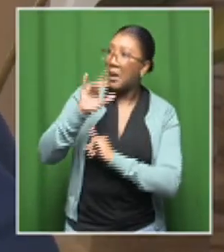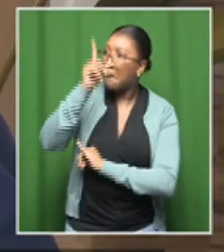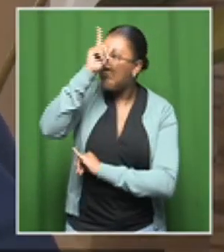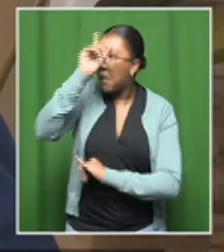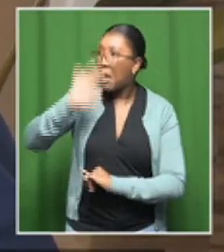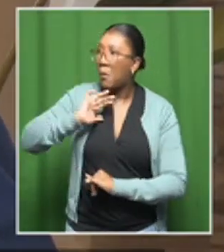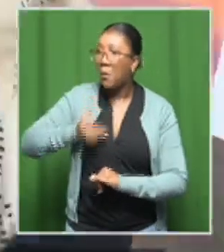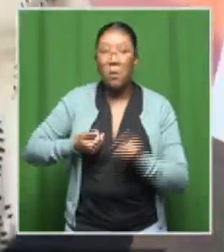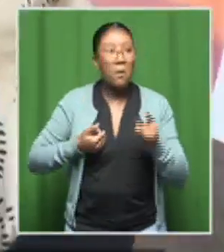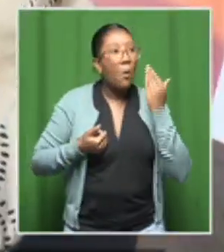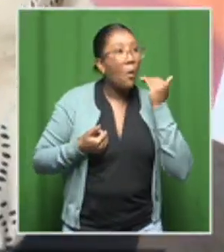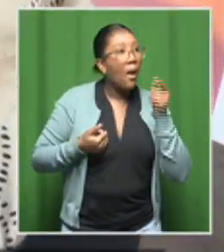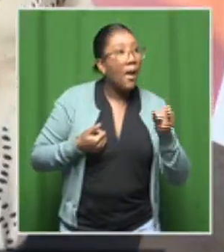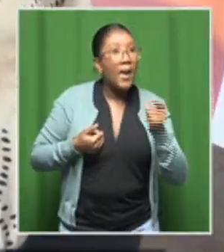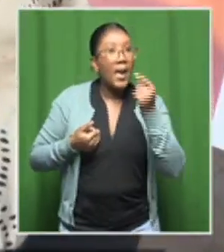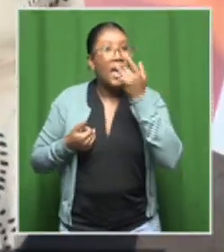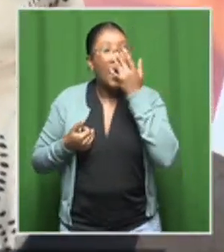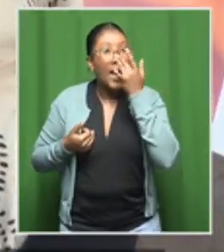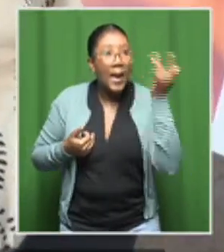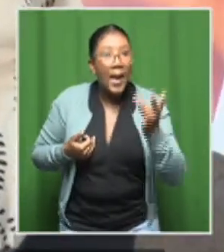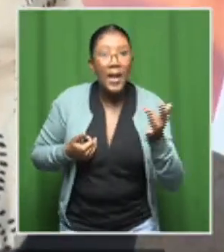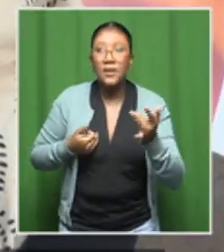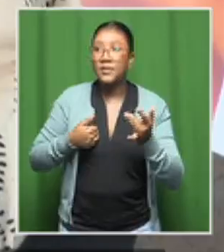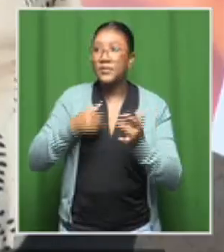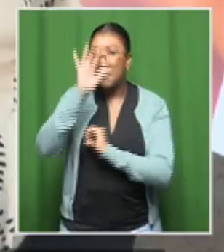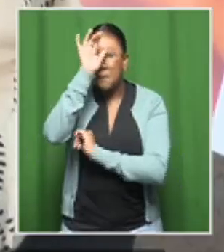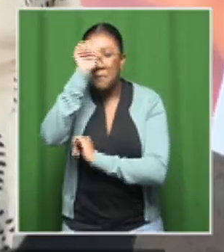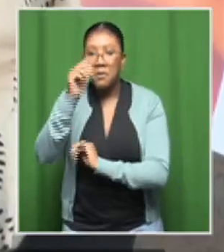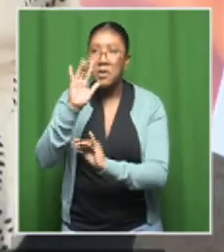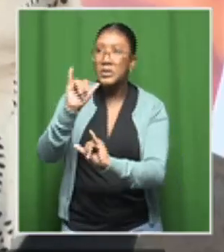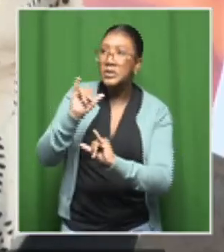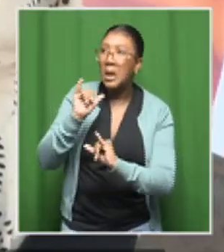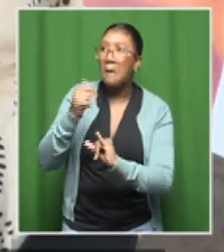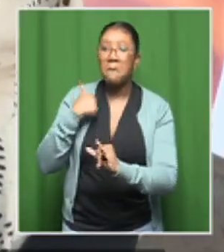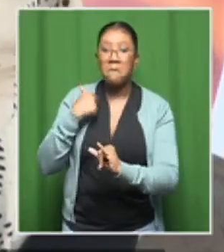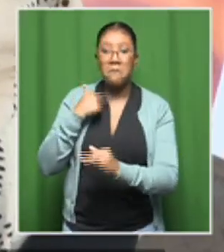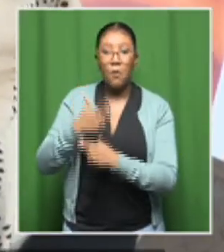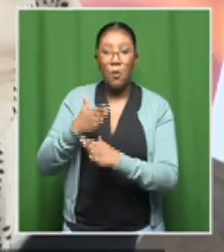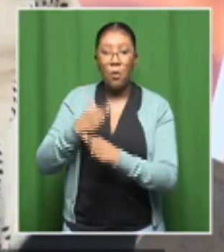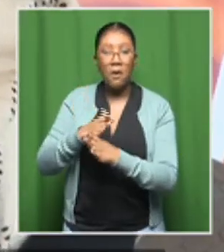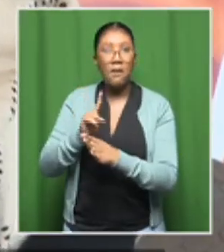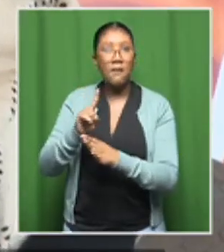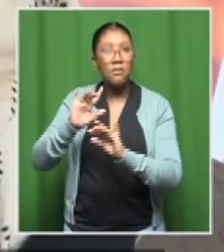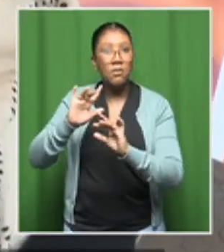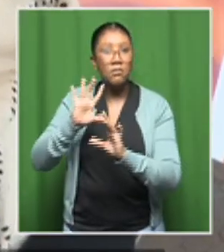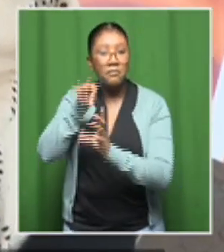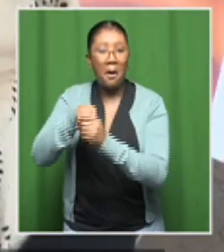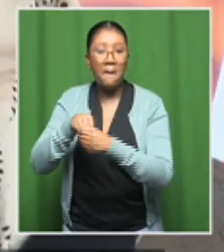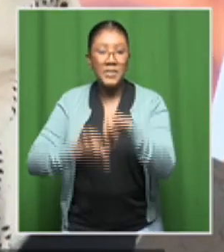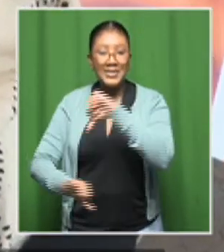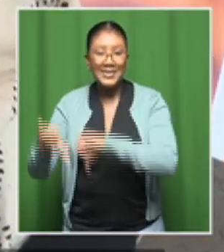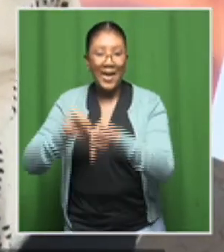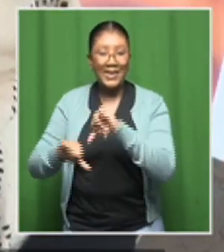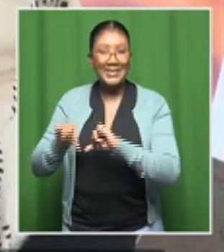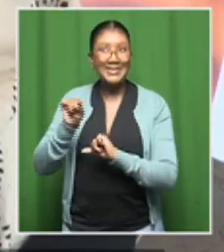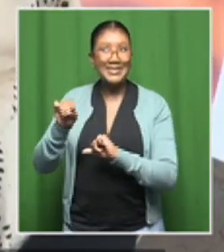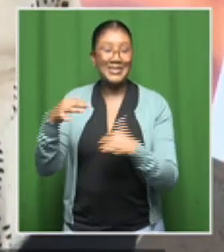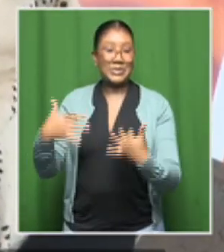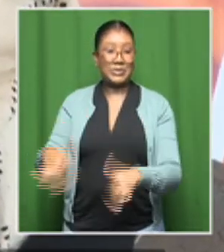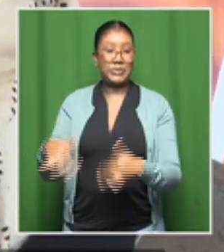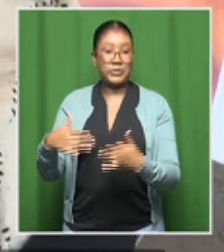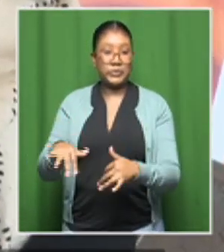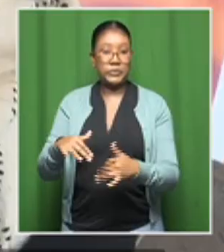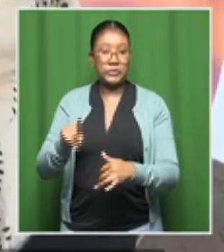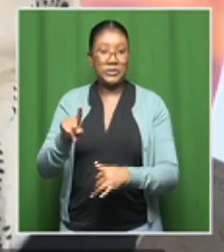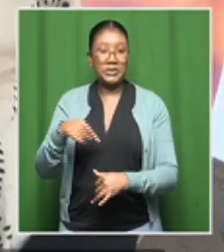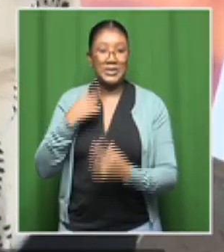are able to get into these sort of career paths. Because one of the other things we take for granted is that there is exposure